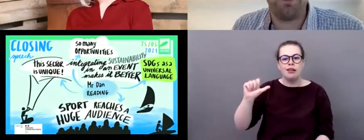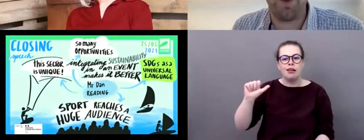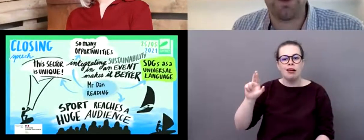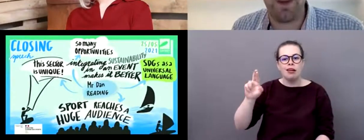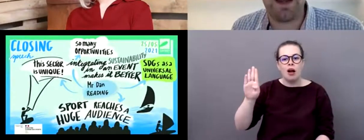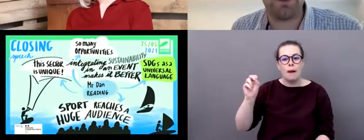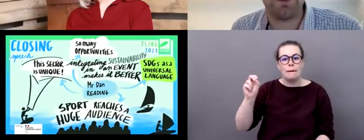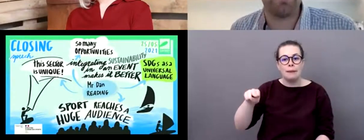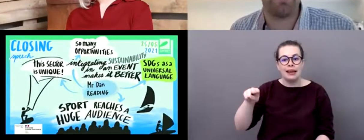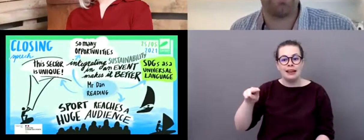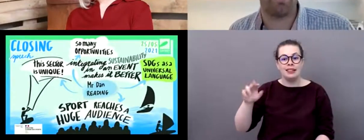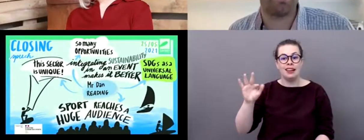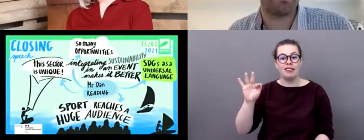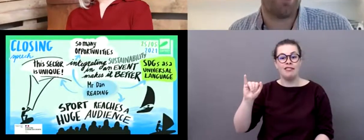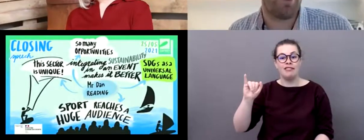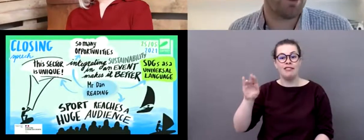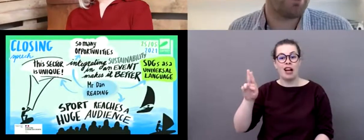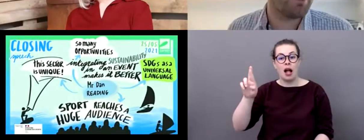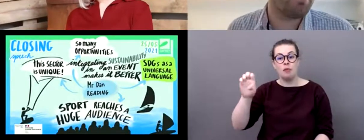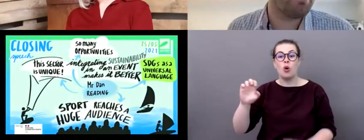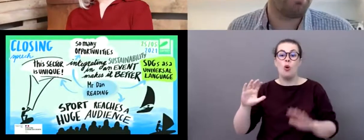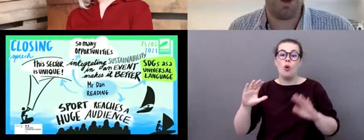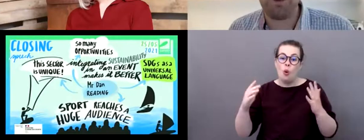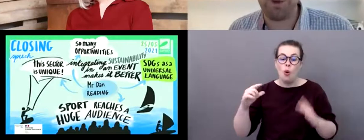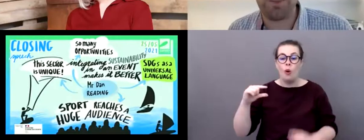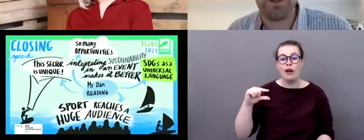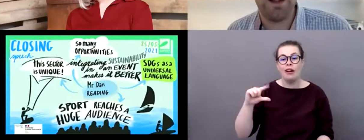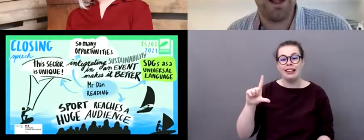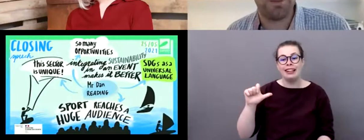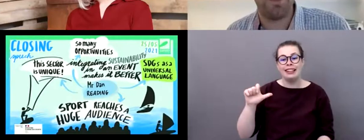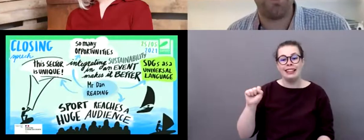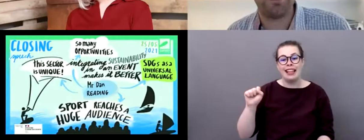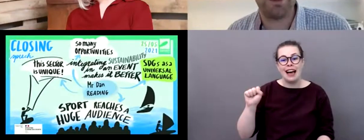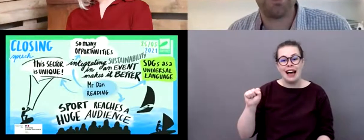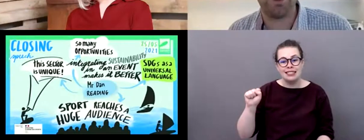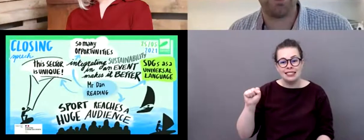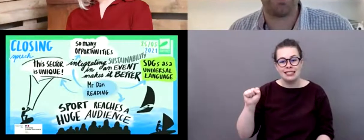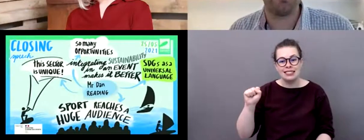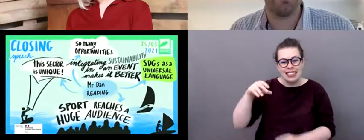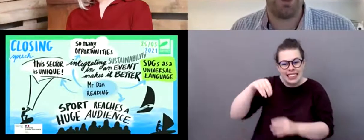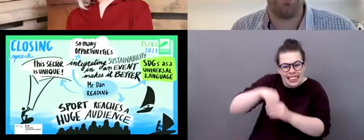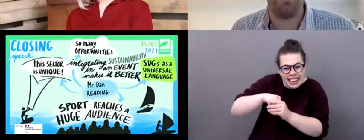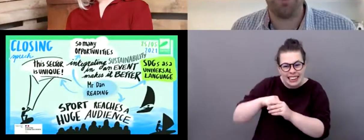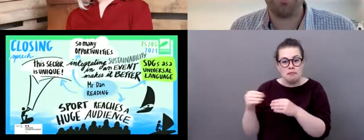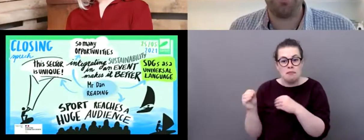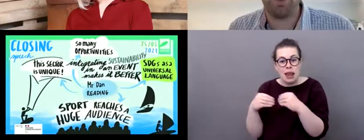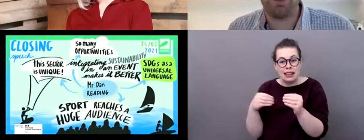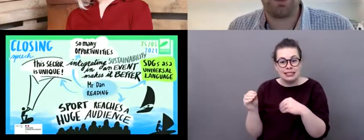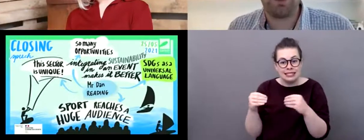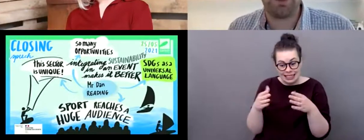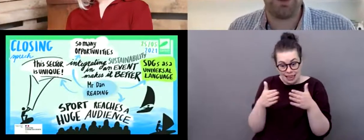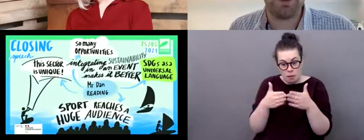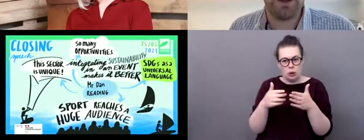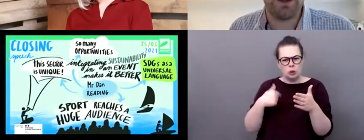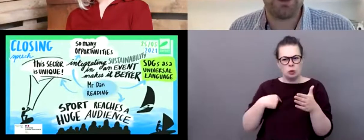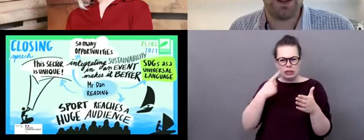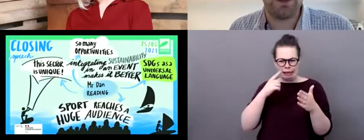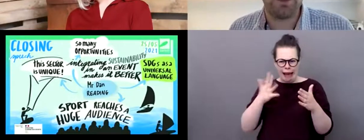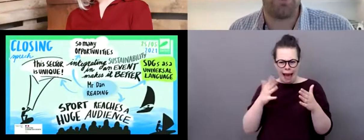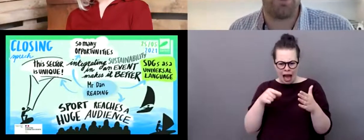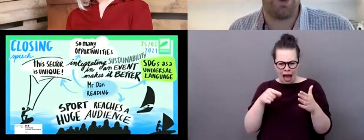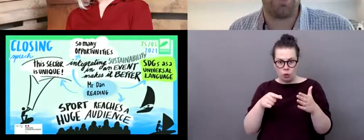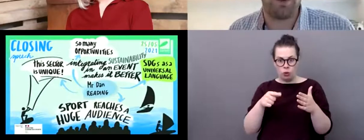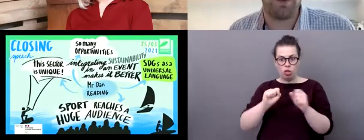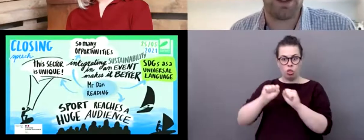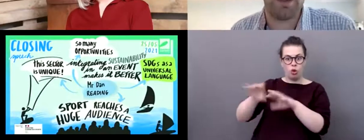some boats are made out of also wind turbines, bathrooms. It's a, it's an issue that, um, is multiple across lots of industries,